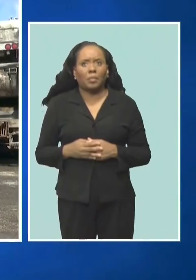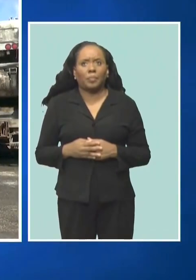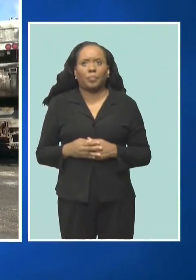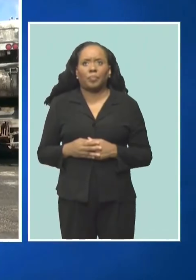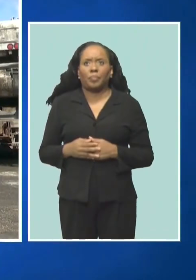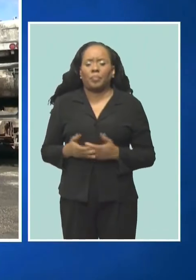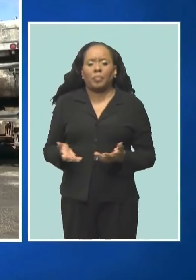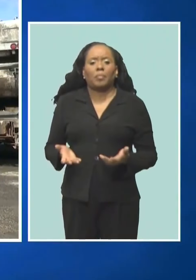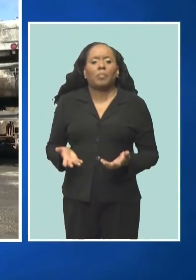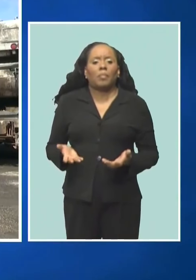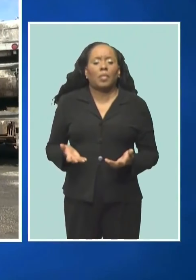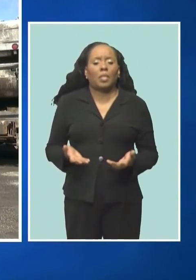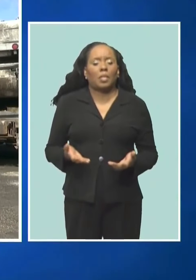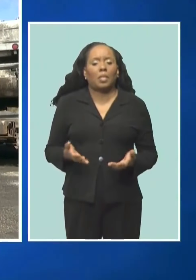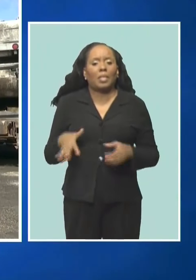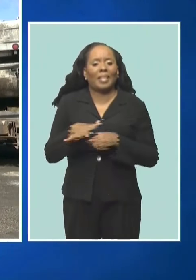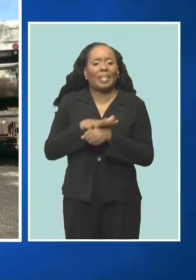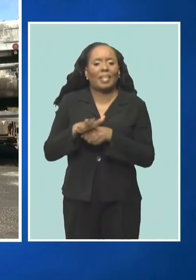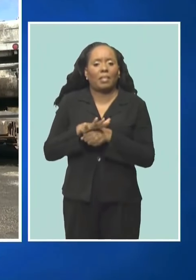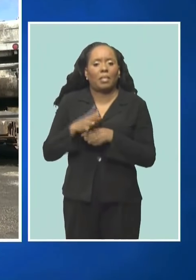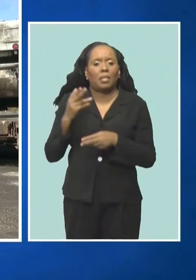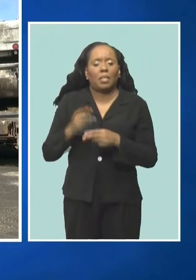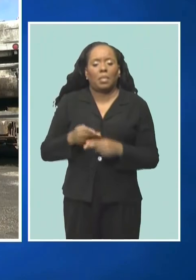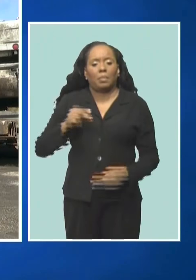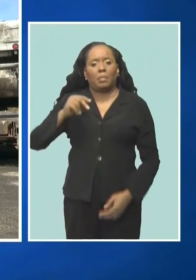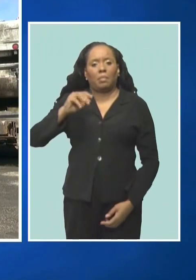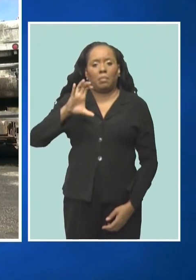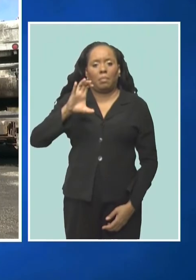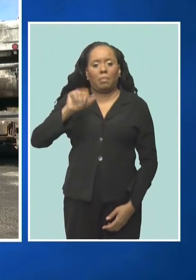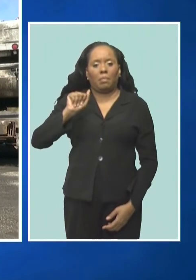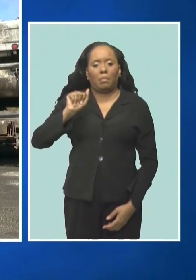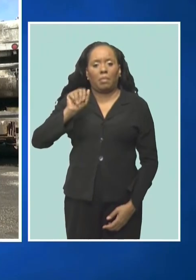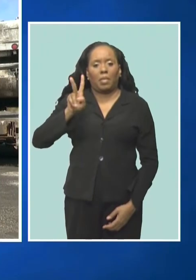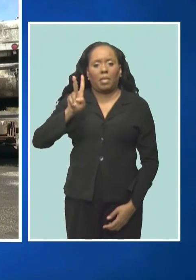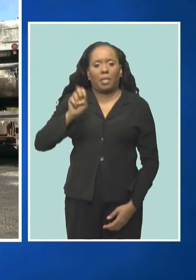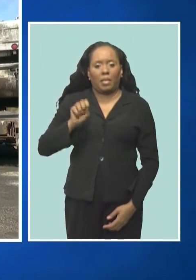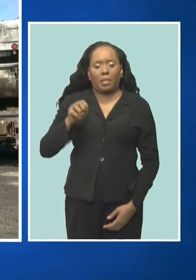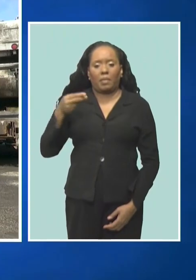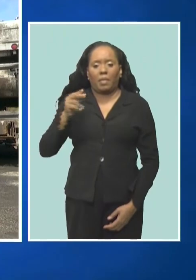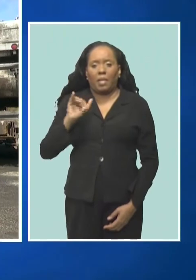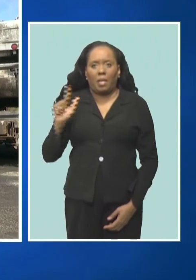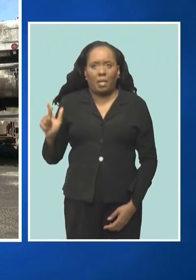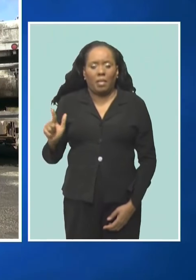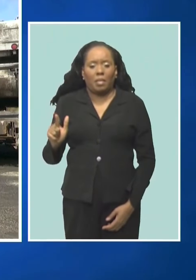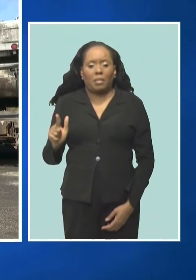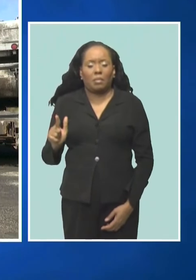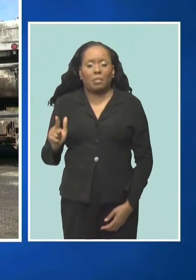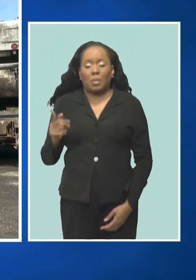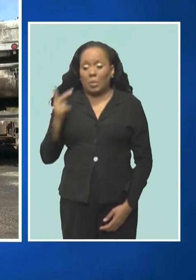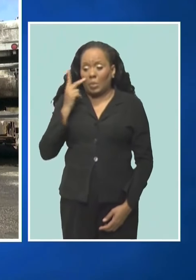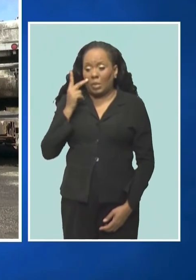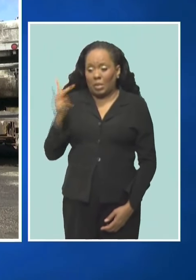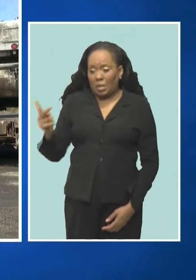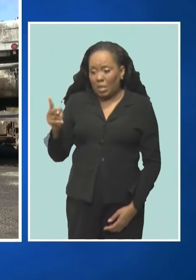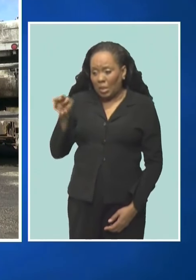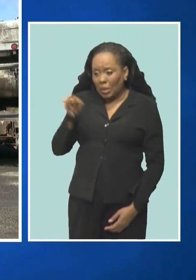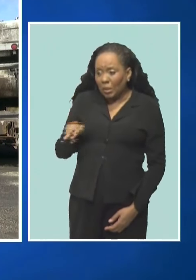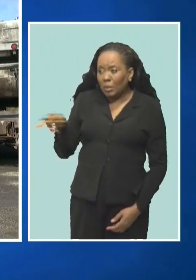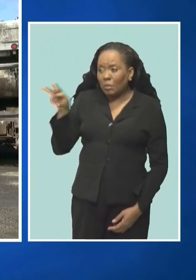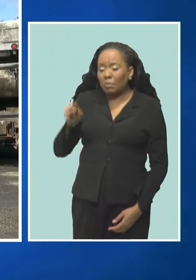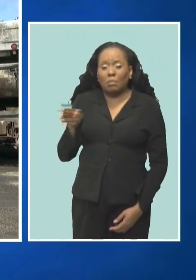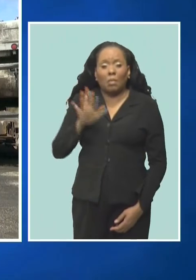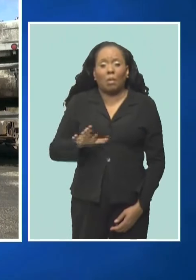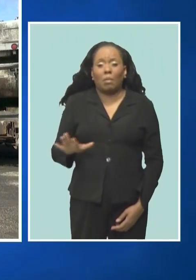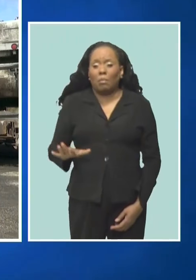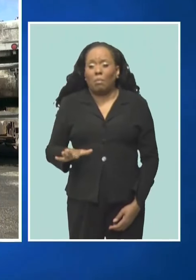to Robinson Close in Capeville, you would see that over 20 loads of waste is on the ground.